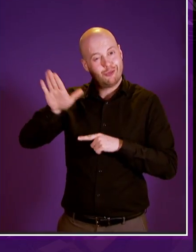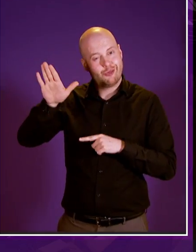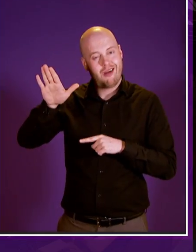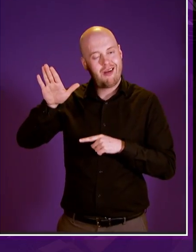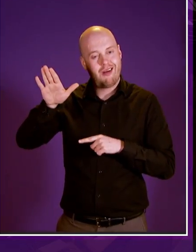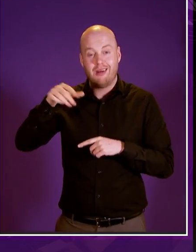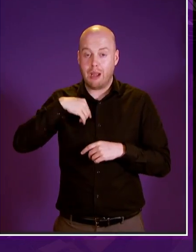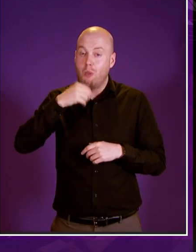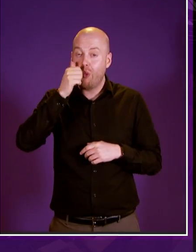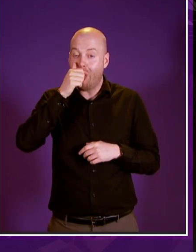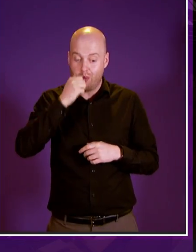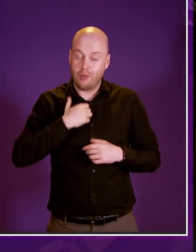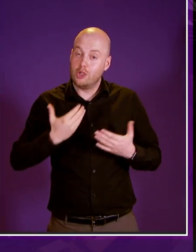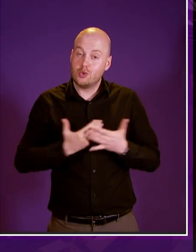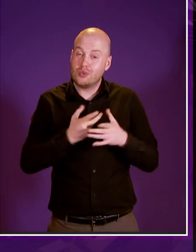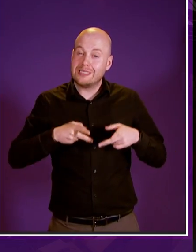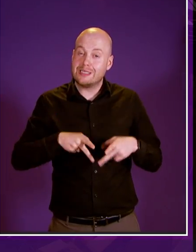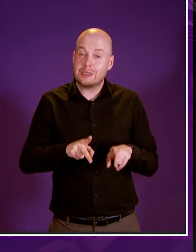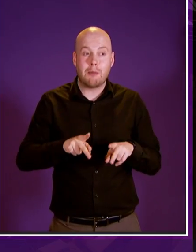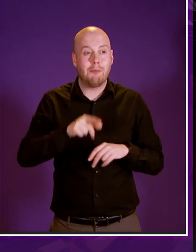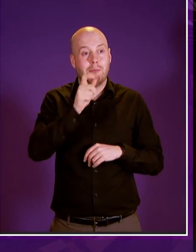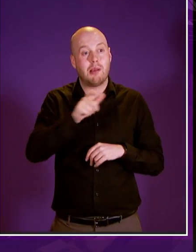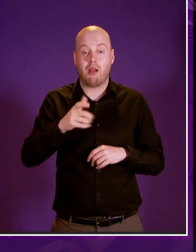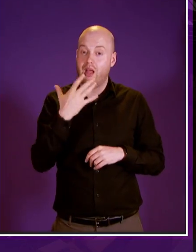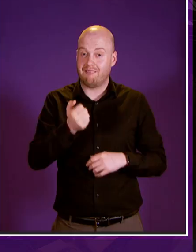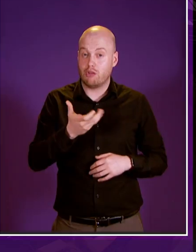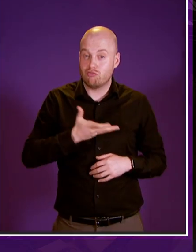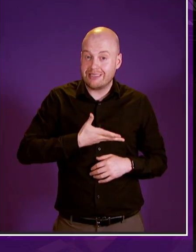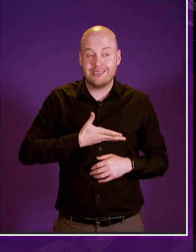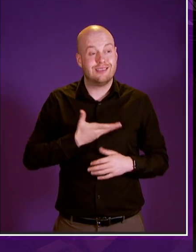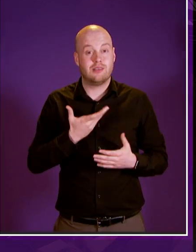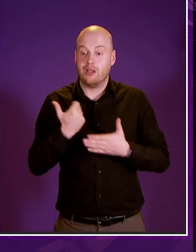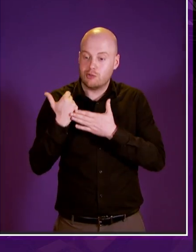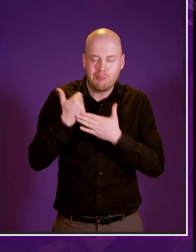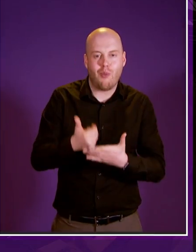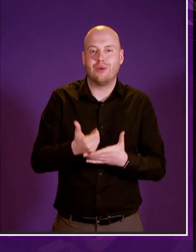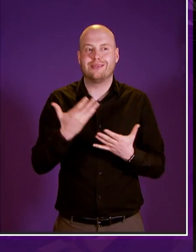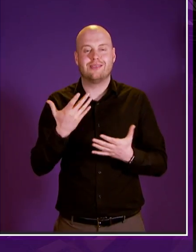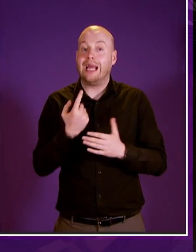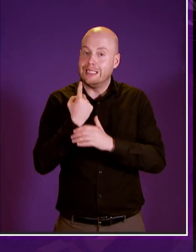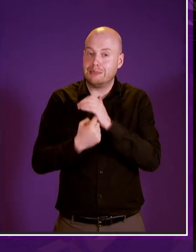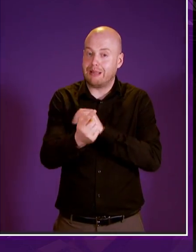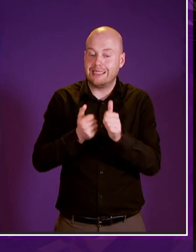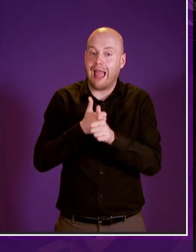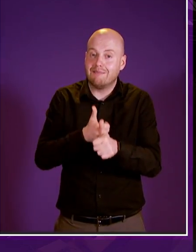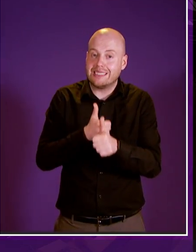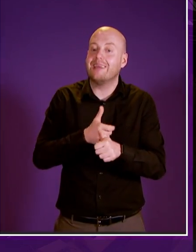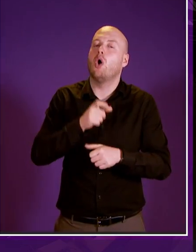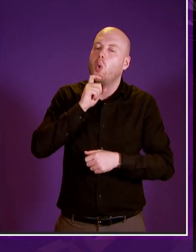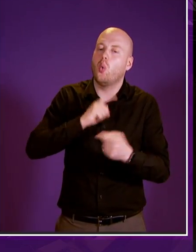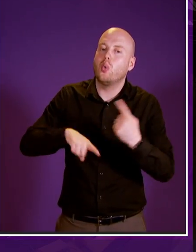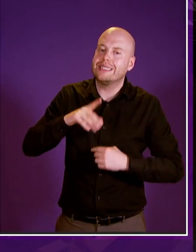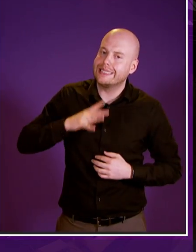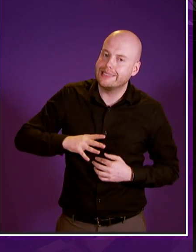new system people have the right to support her at every stage and an independent advocacy service will provide for those who need them when